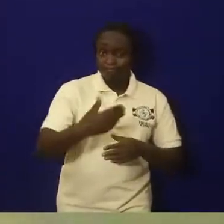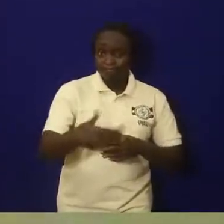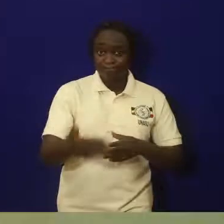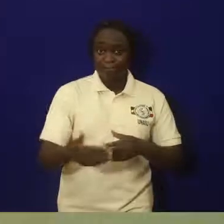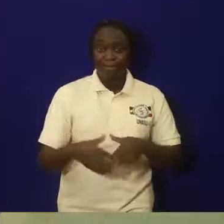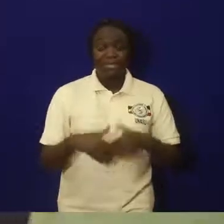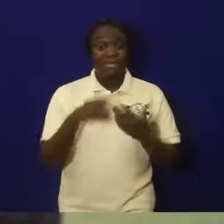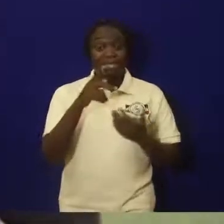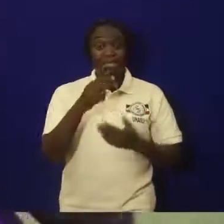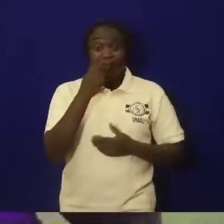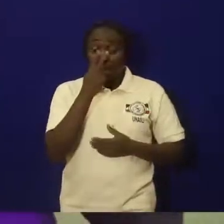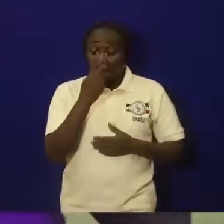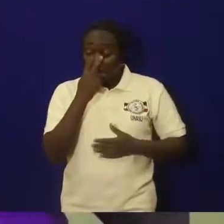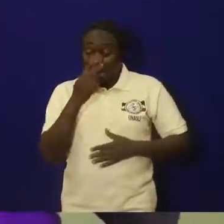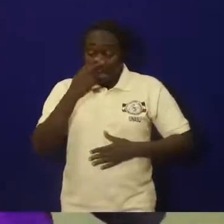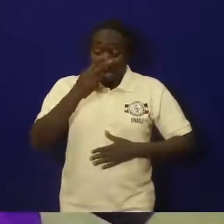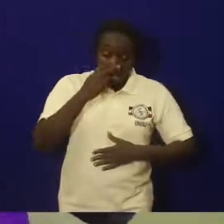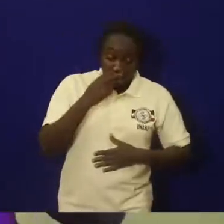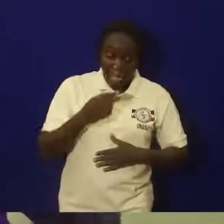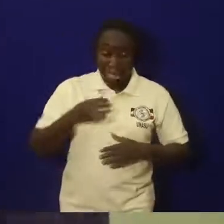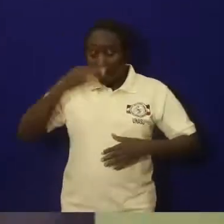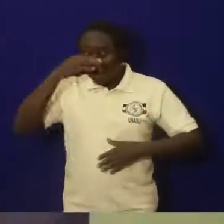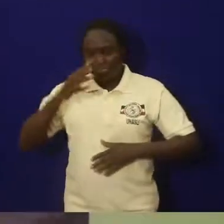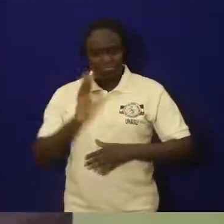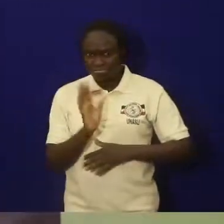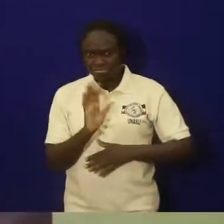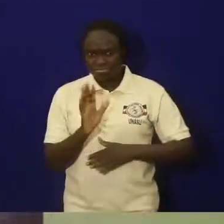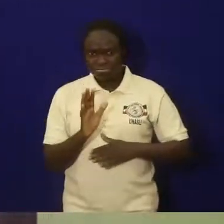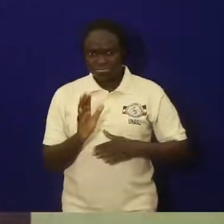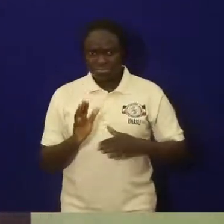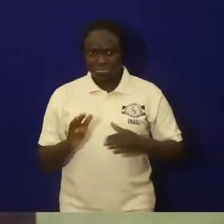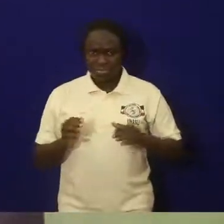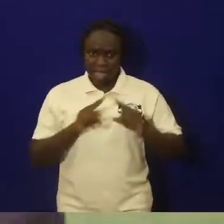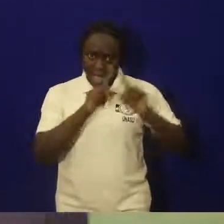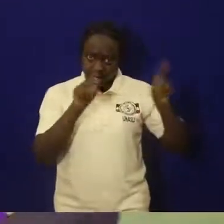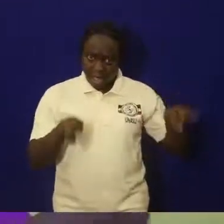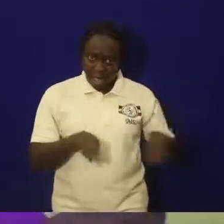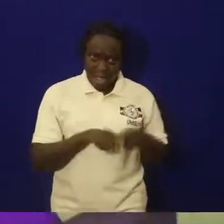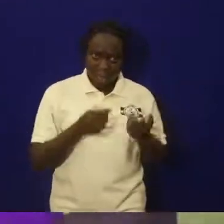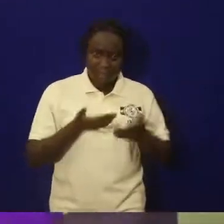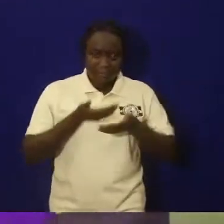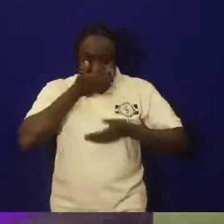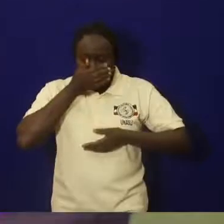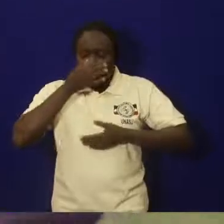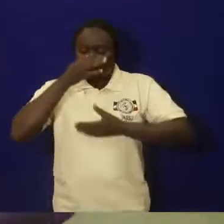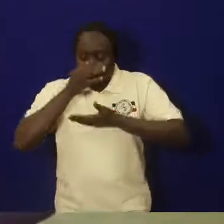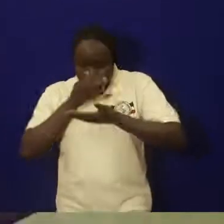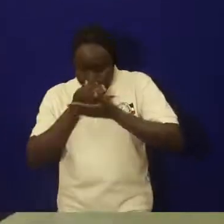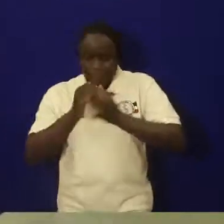have food, please use caricatures, easy and cautious.